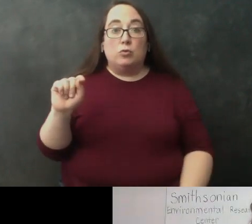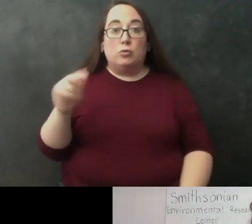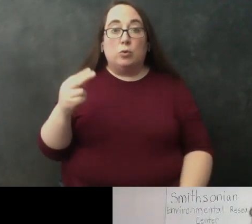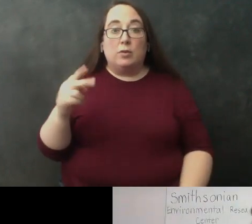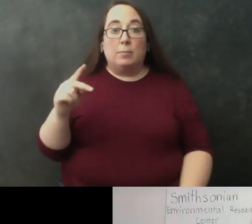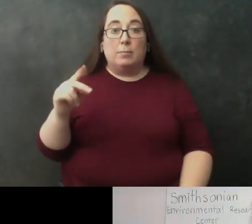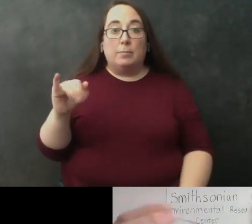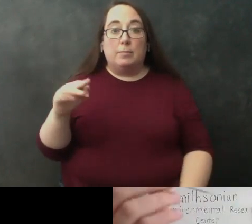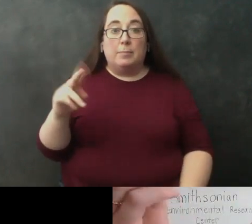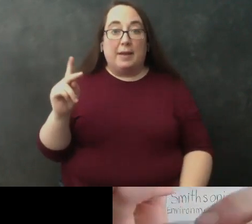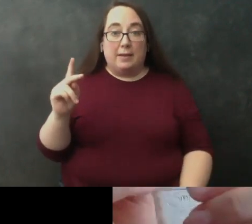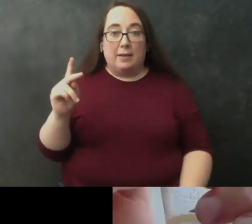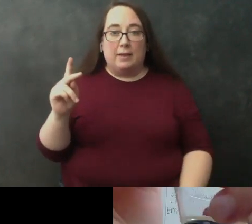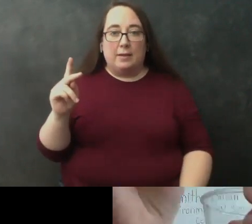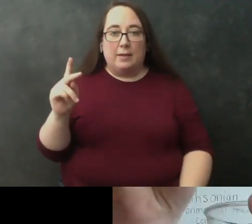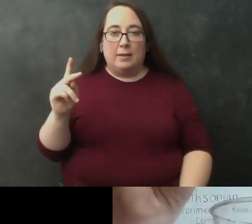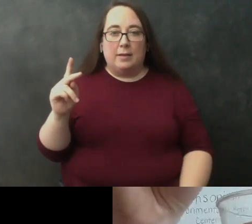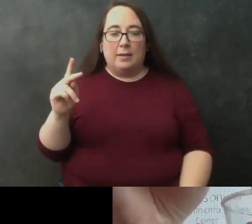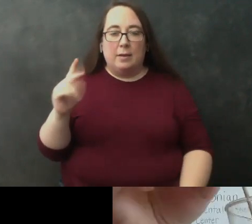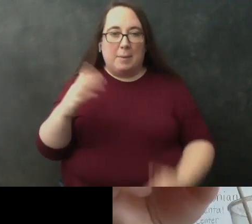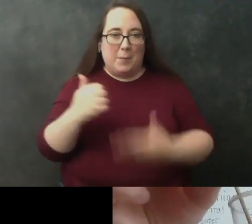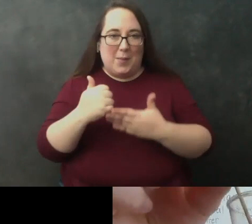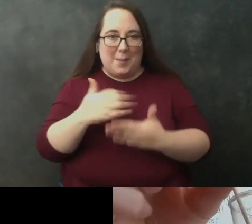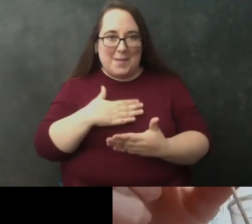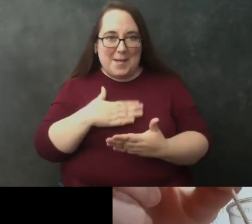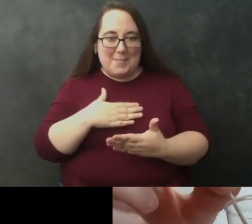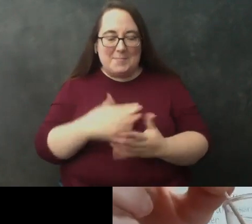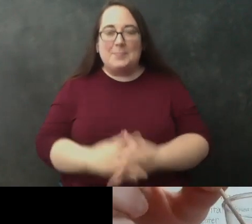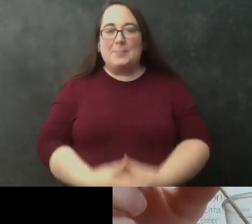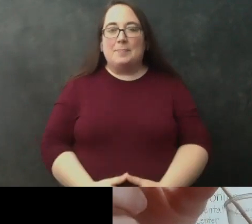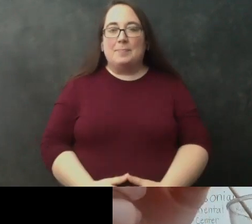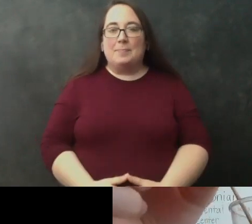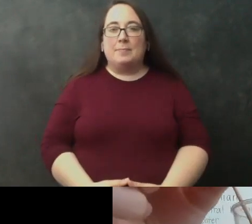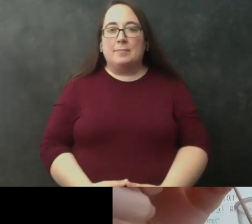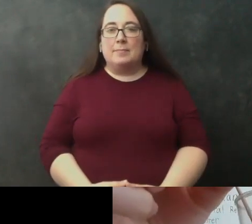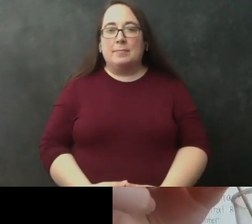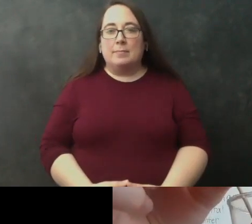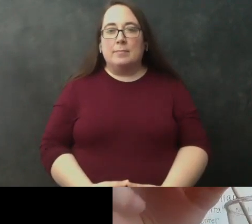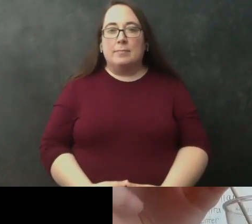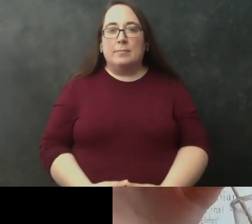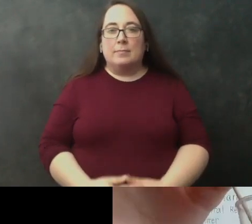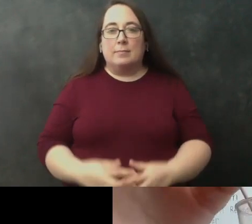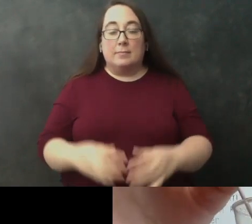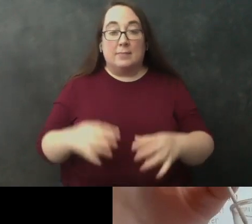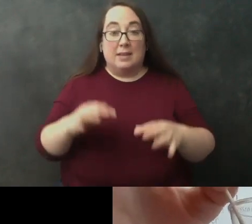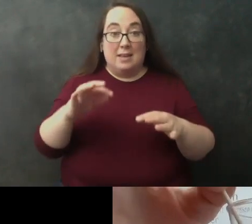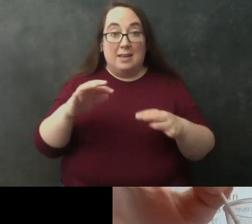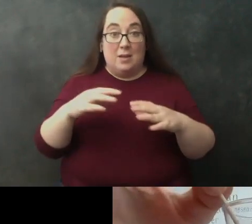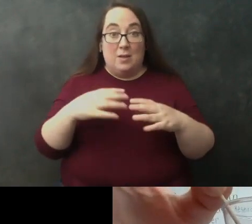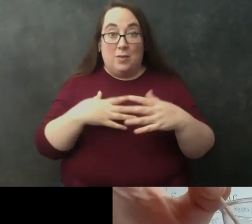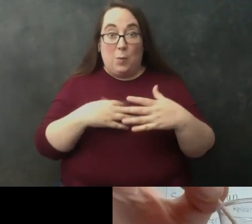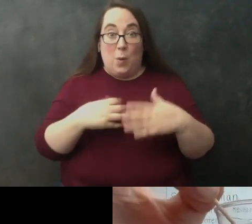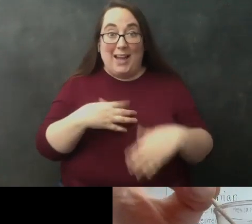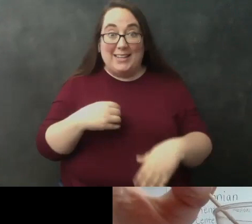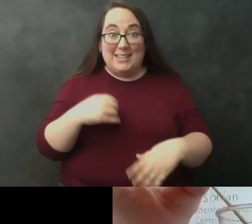and maybe this will shake things up on mine and you can kind of start to go into that that second